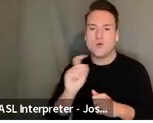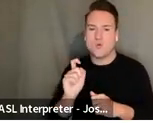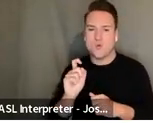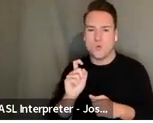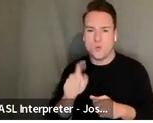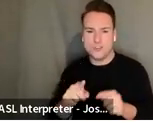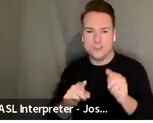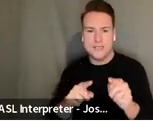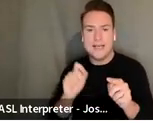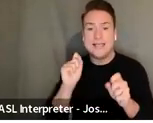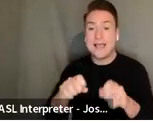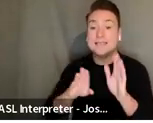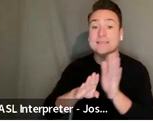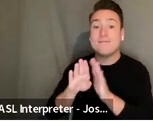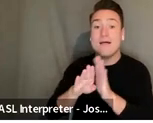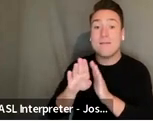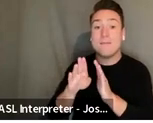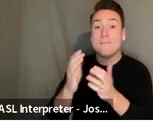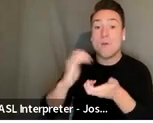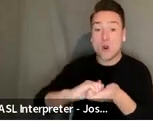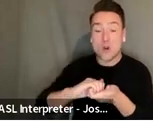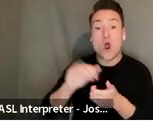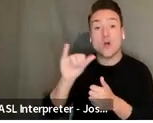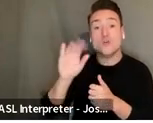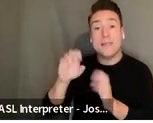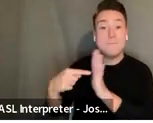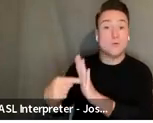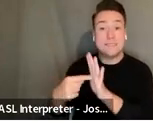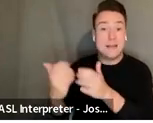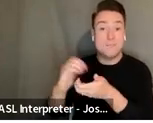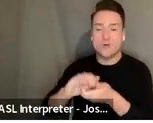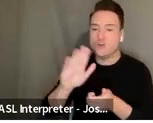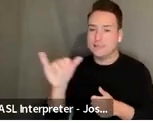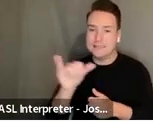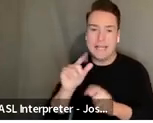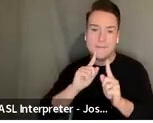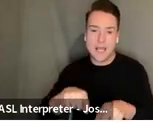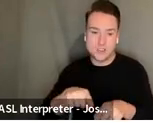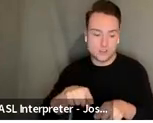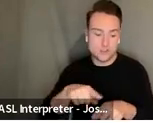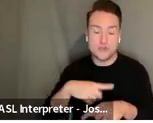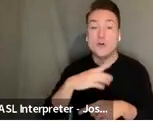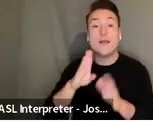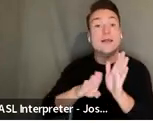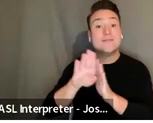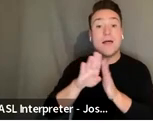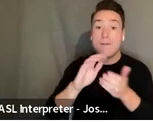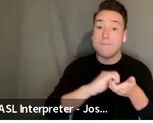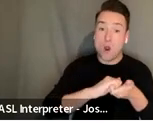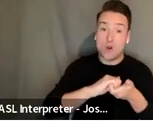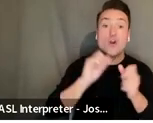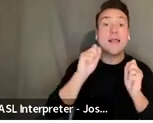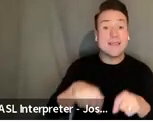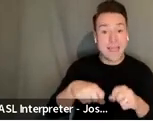partner also be a presenting partner and it's the same answer where a developing partner can present your